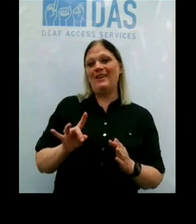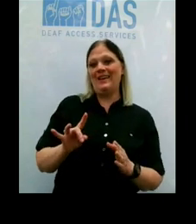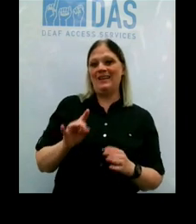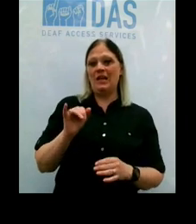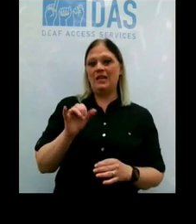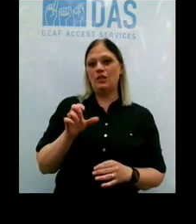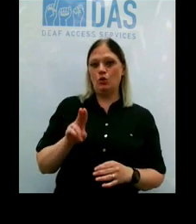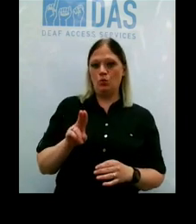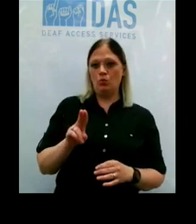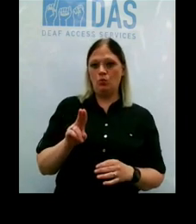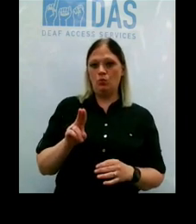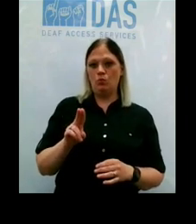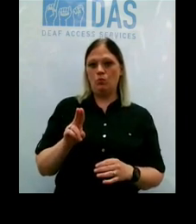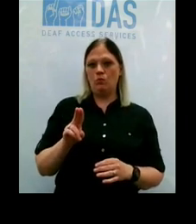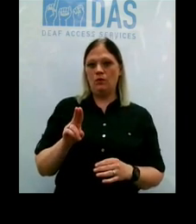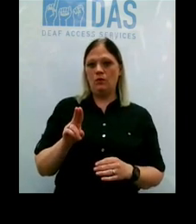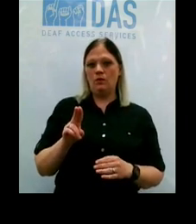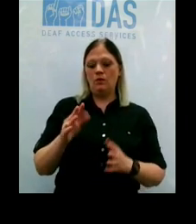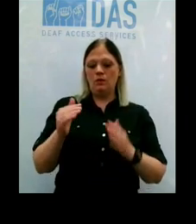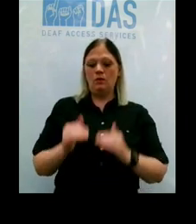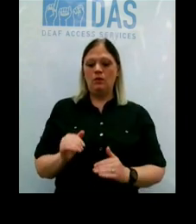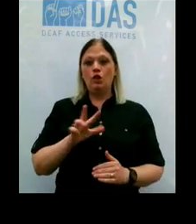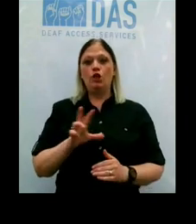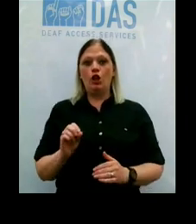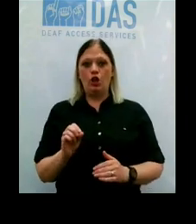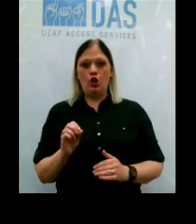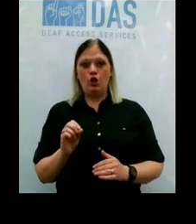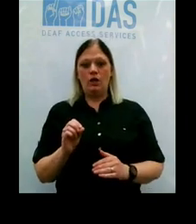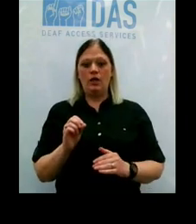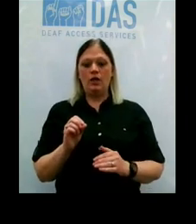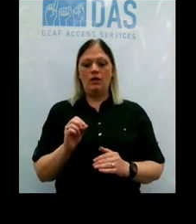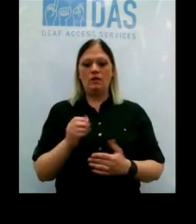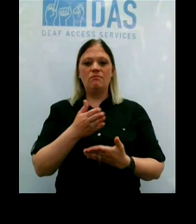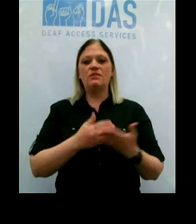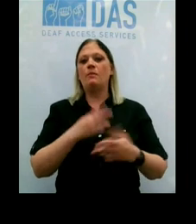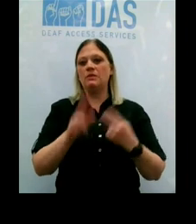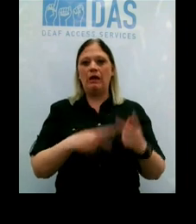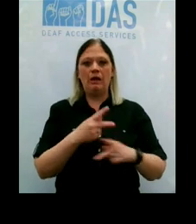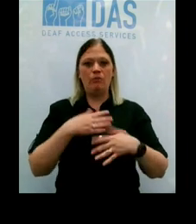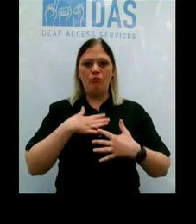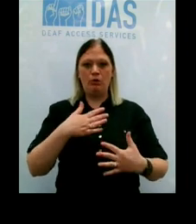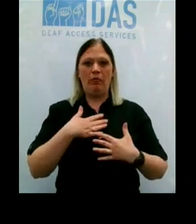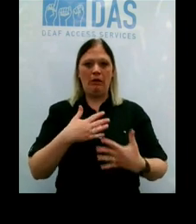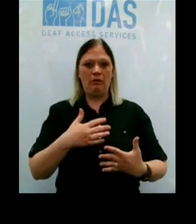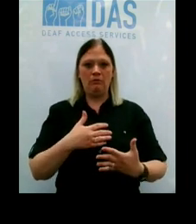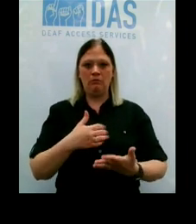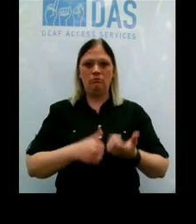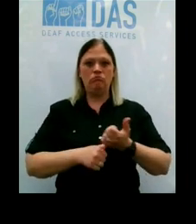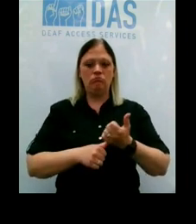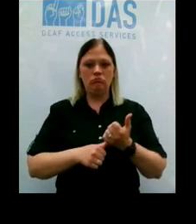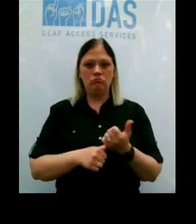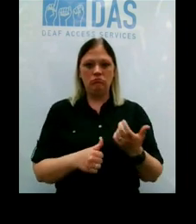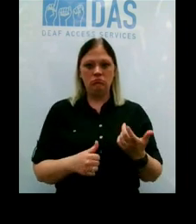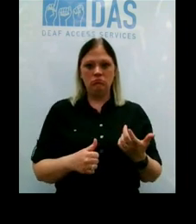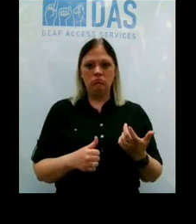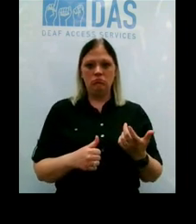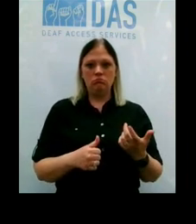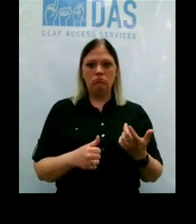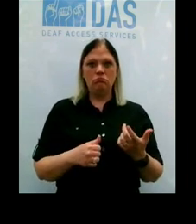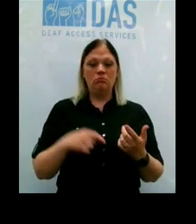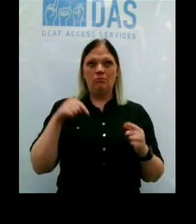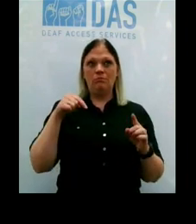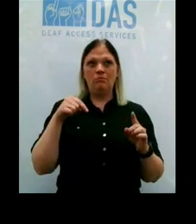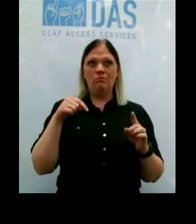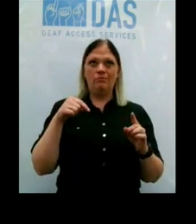and 30 were receiving some airway assistance in the ICU. So I just want to point out, this is an all-time low